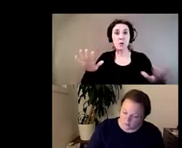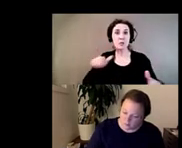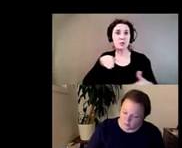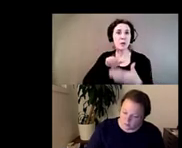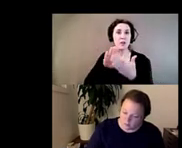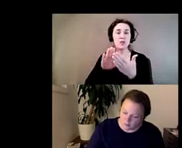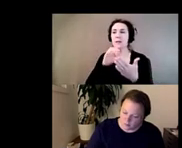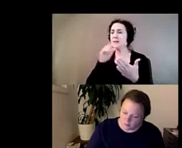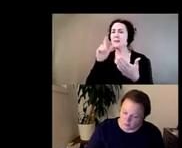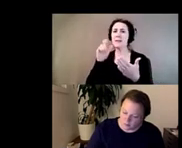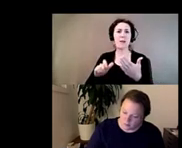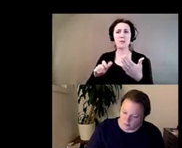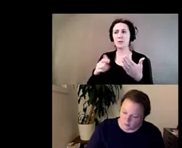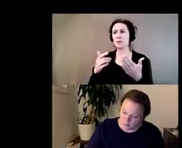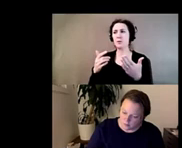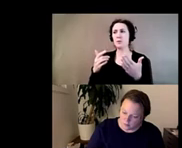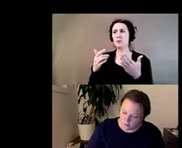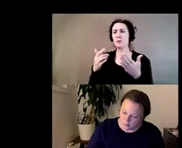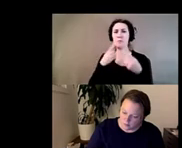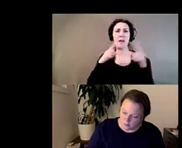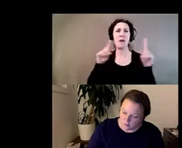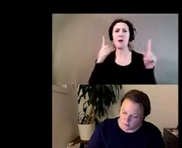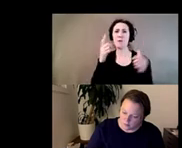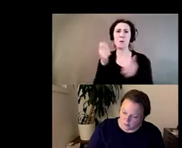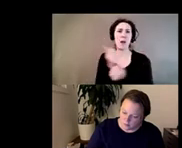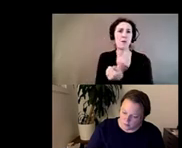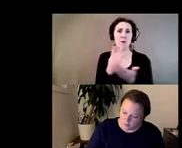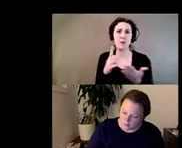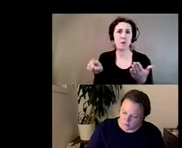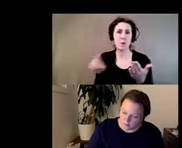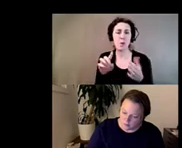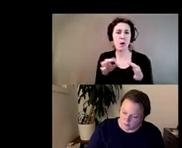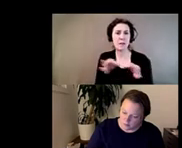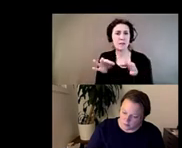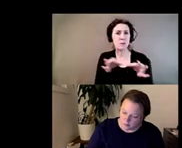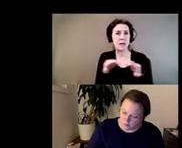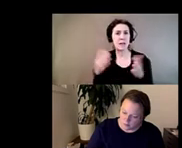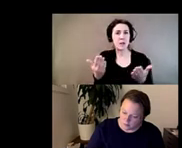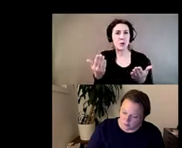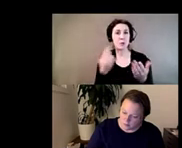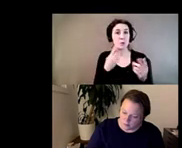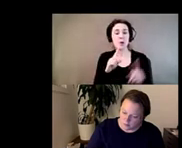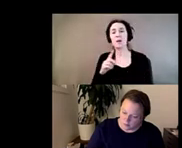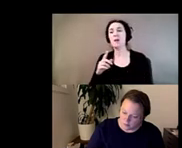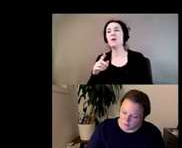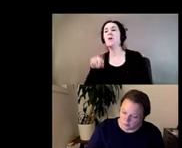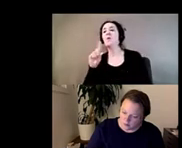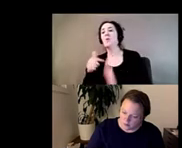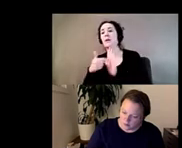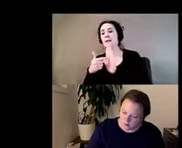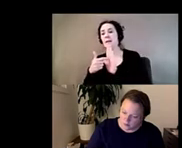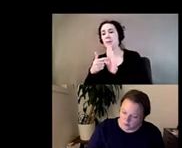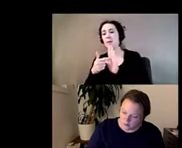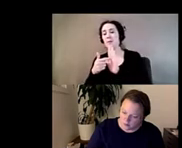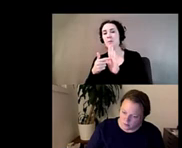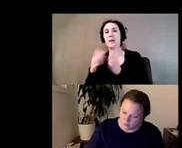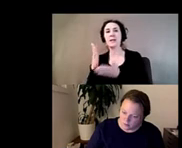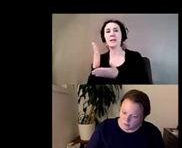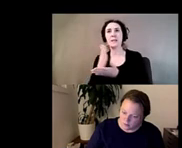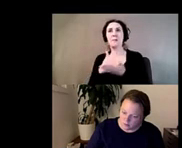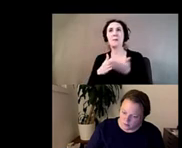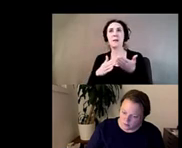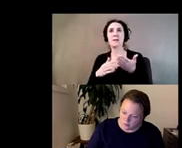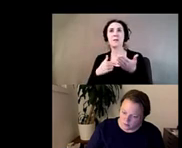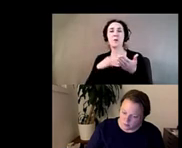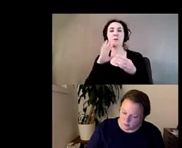all of the things that everybody is mapping out here to to to work right and i think an example of that would be um the piece at hand that we're talking about